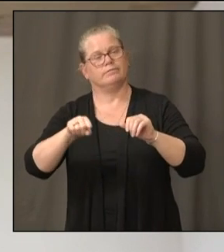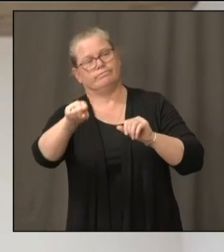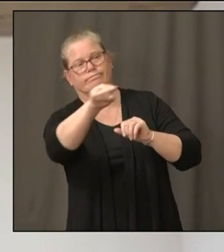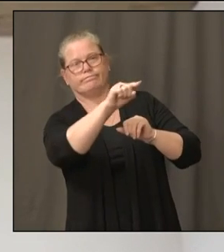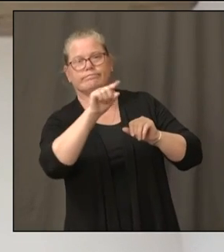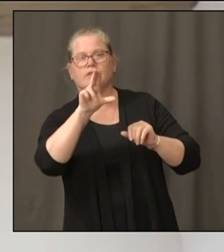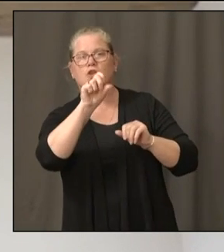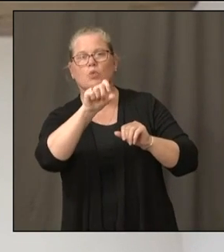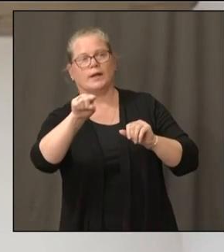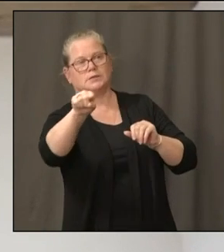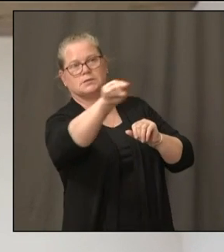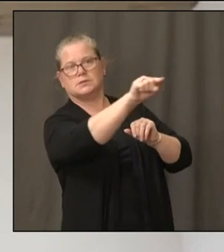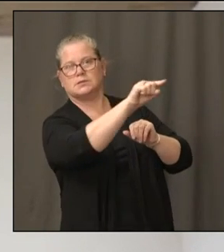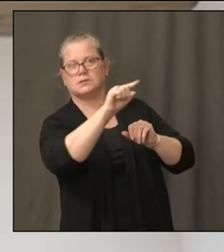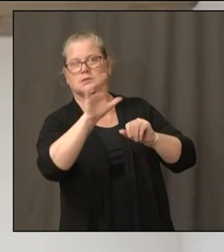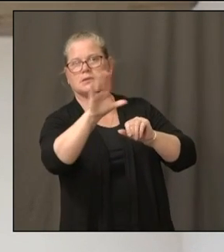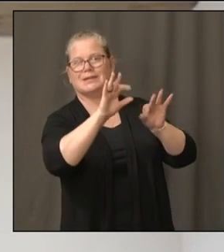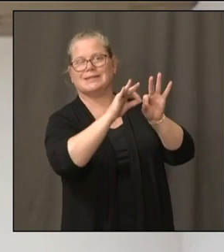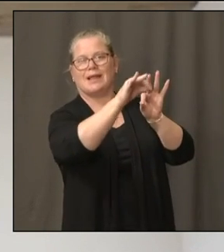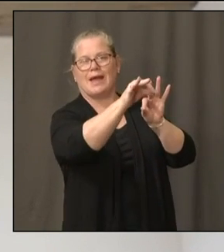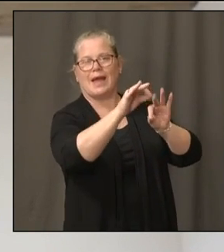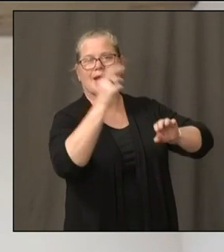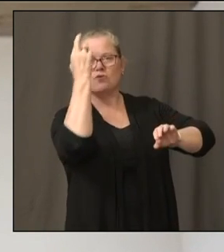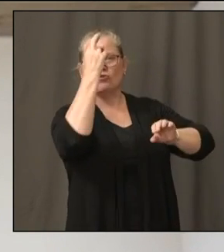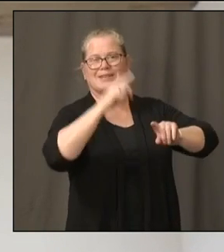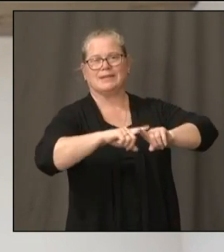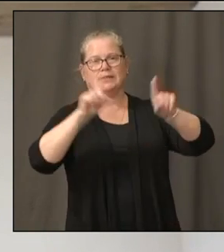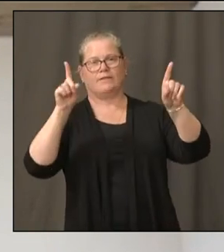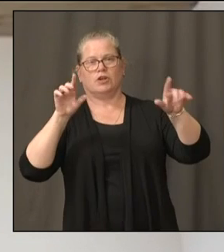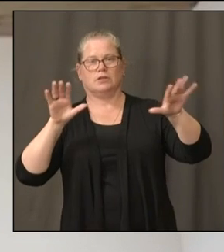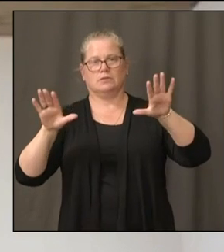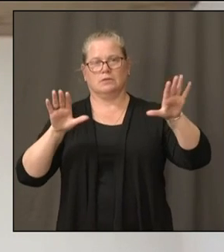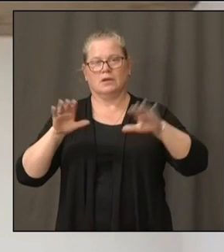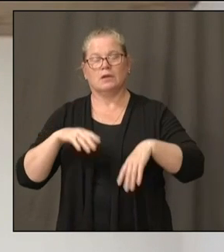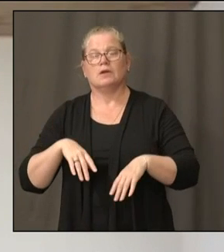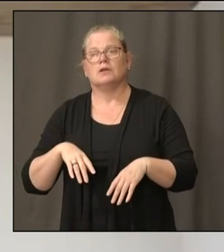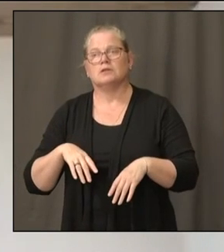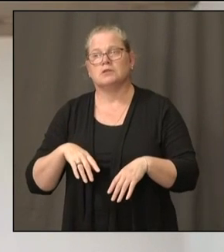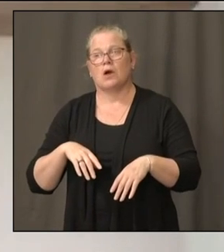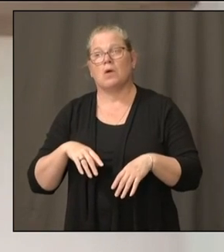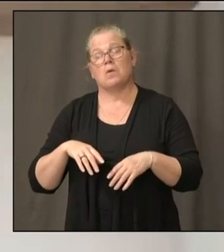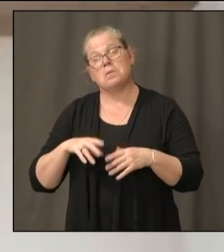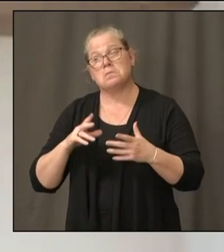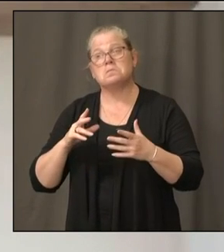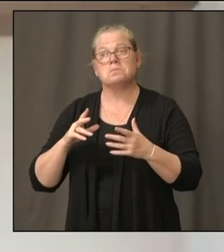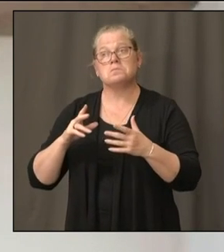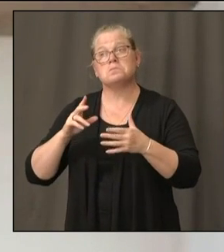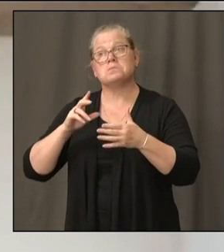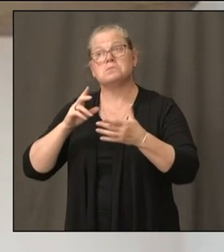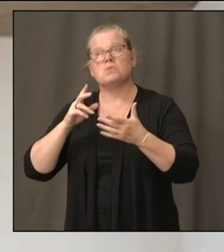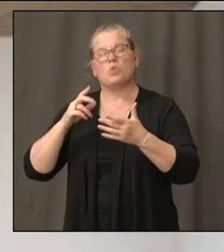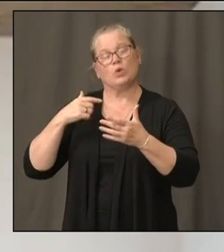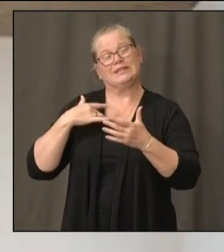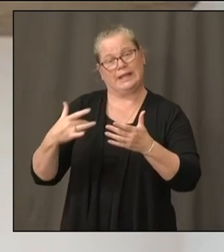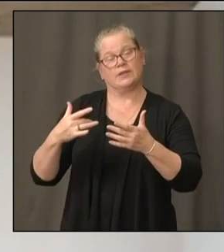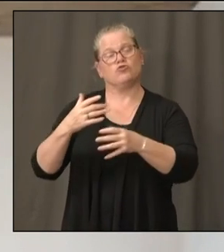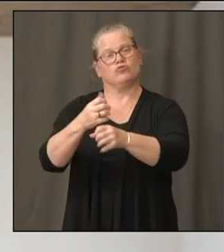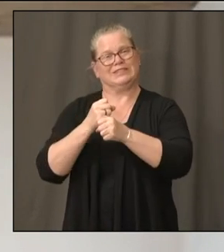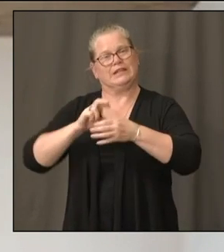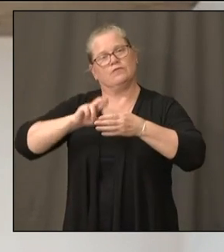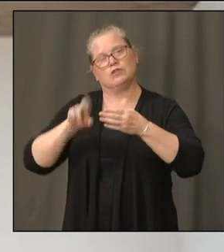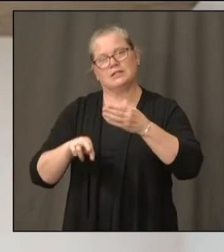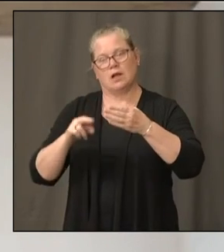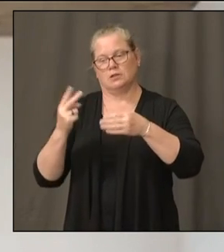And overall, we're still getting results back into our contact tracing system after between two and three days. And that